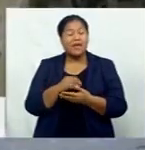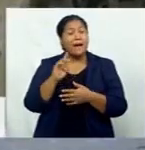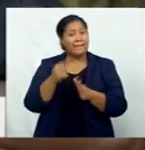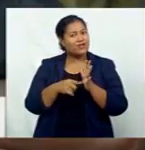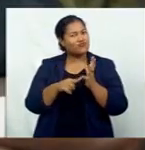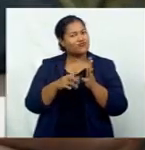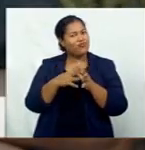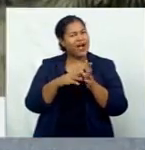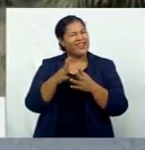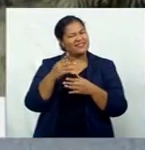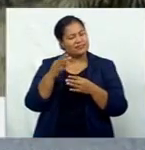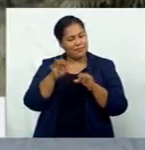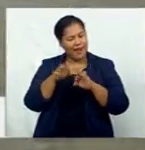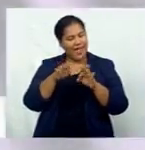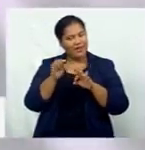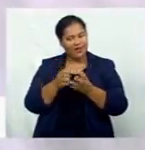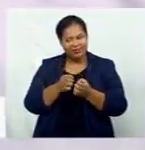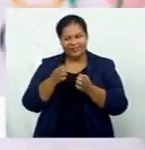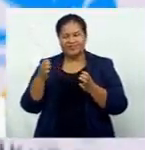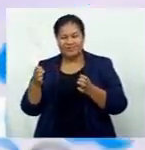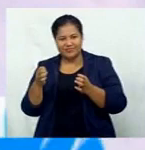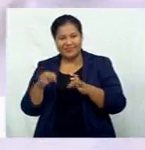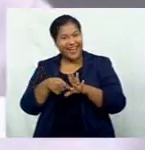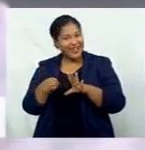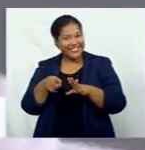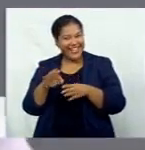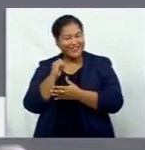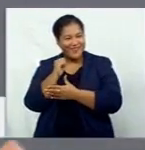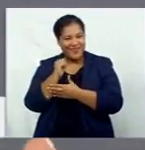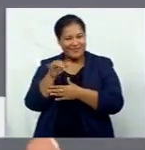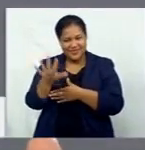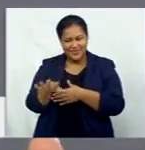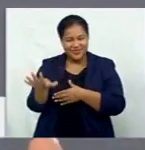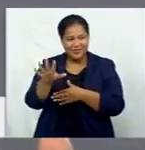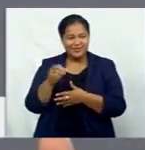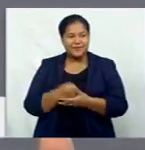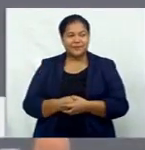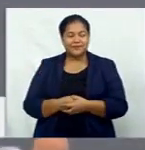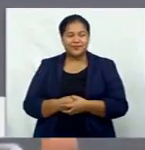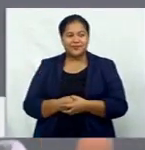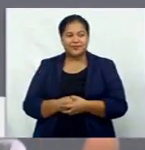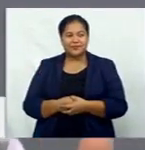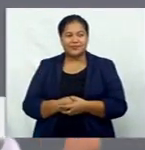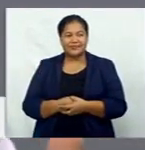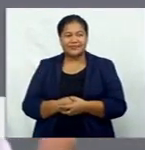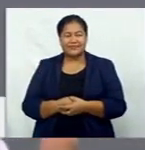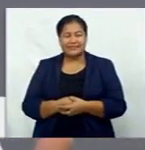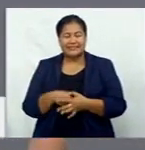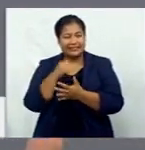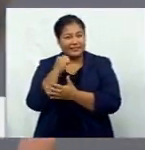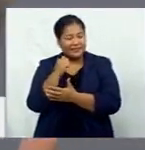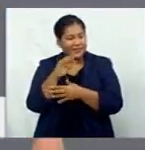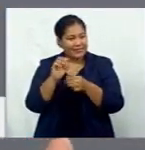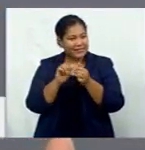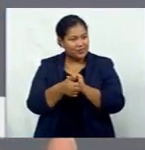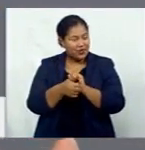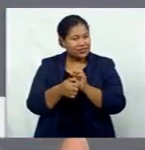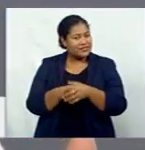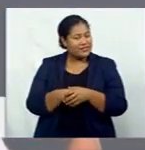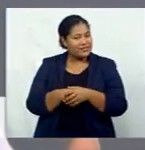has plans to expand outside of the rugby field. Just rugby. That was a lot stuff. Sports changes people.